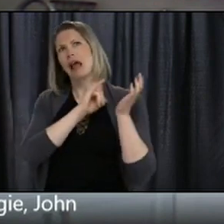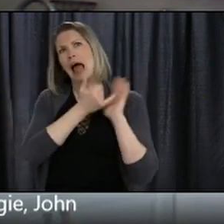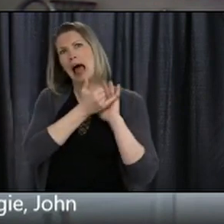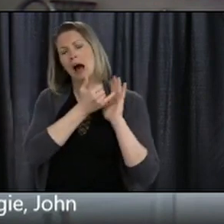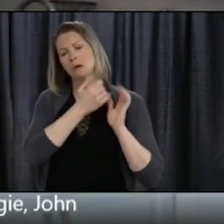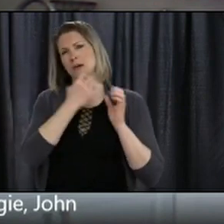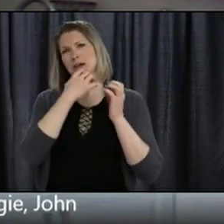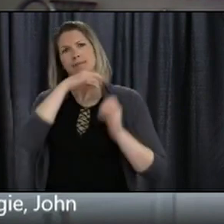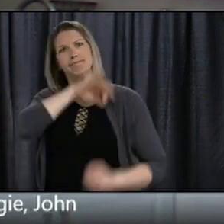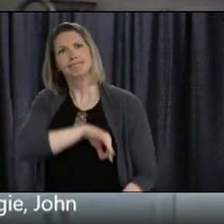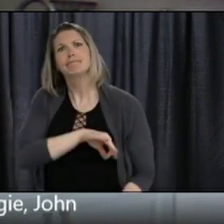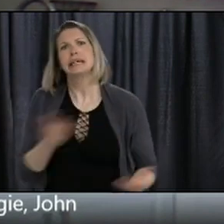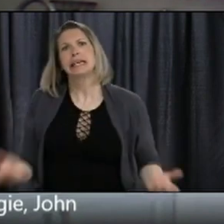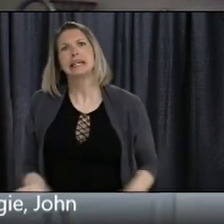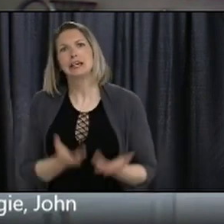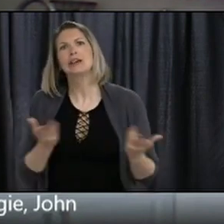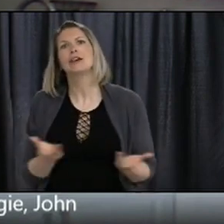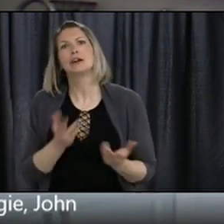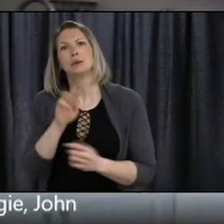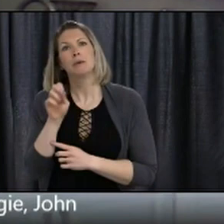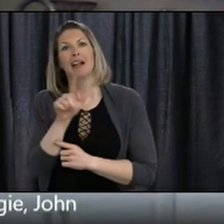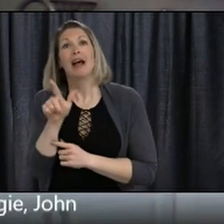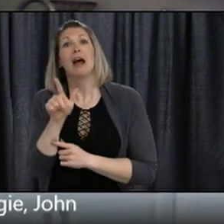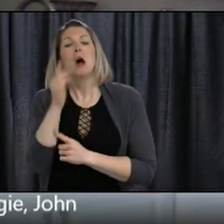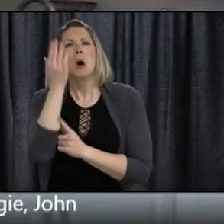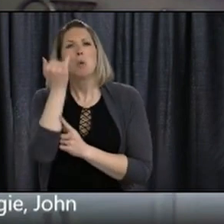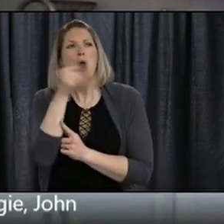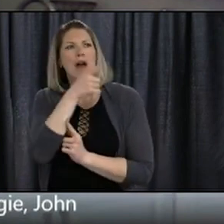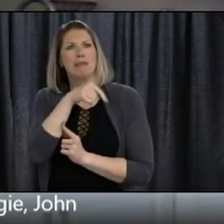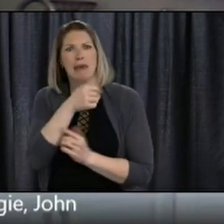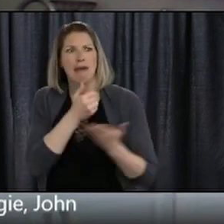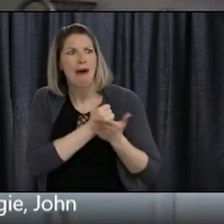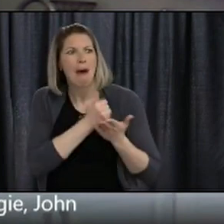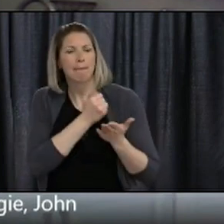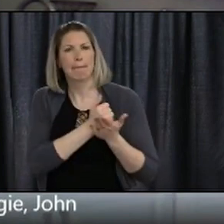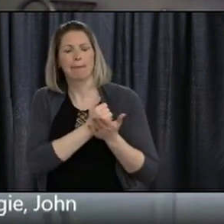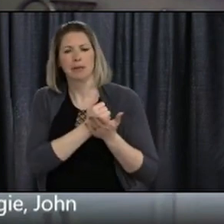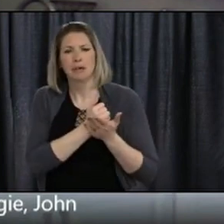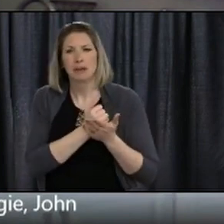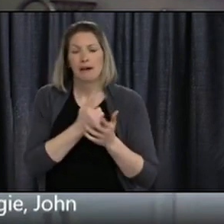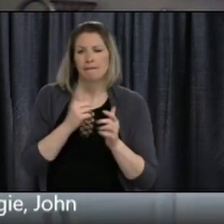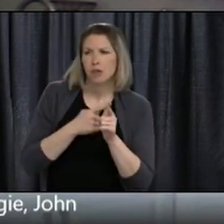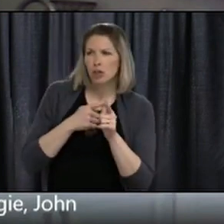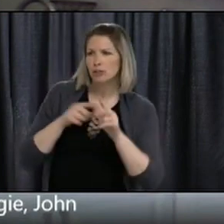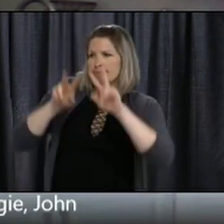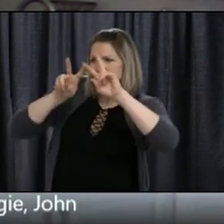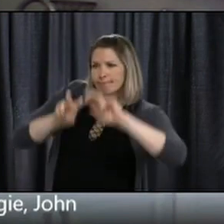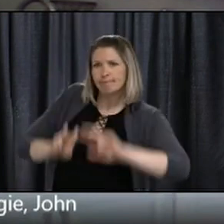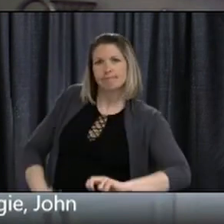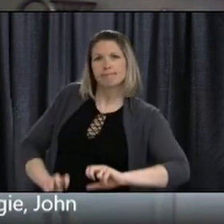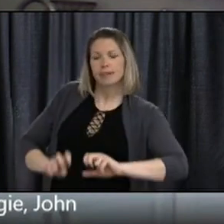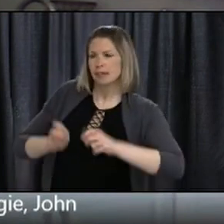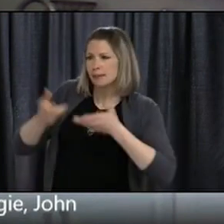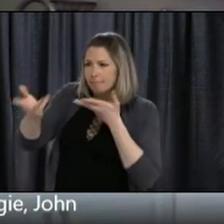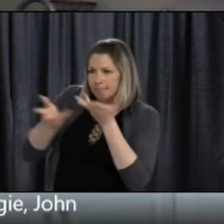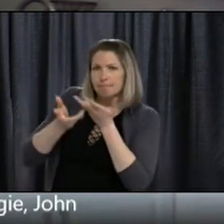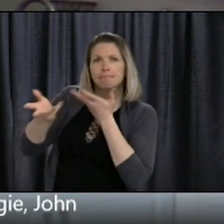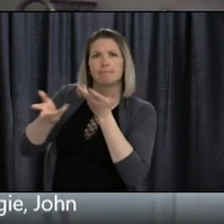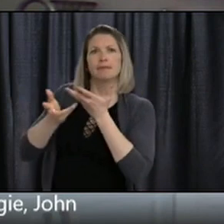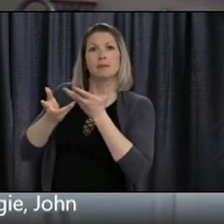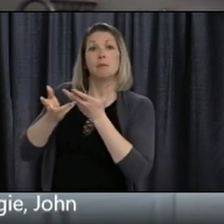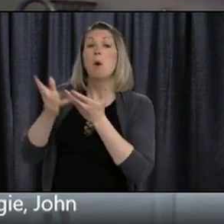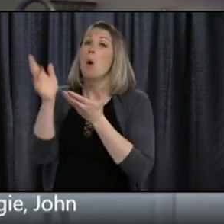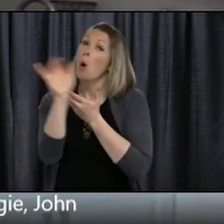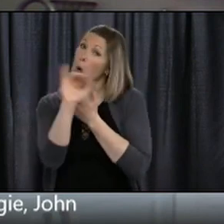both on the front lines providing hands-on care and assessment, but also in the laboratories. And never